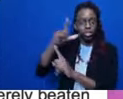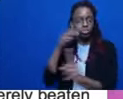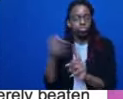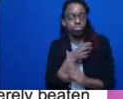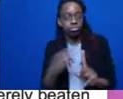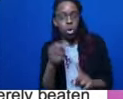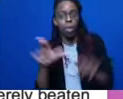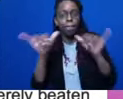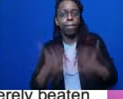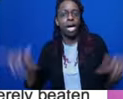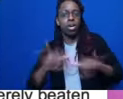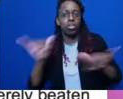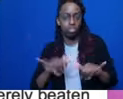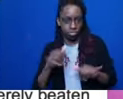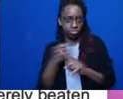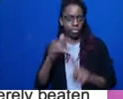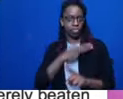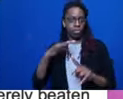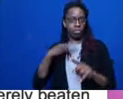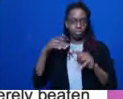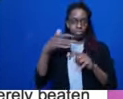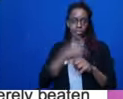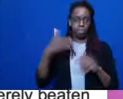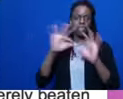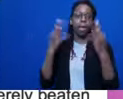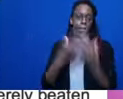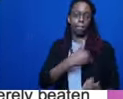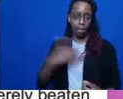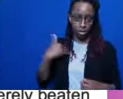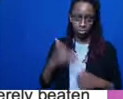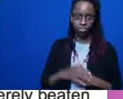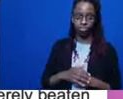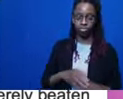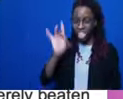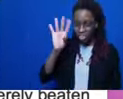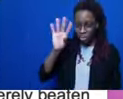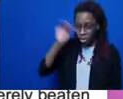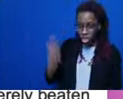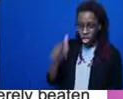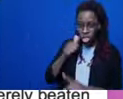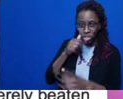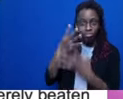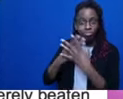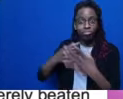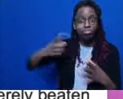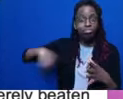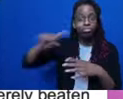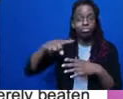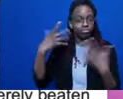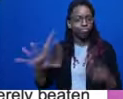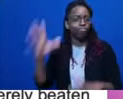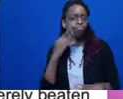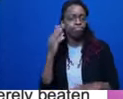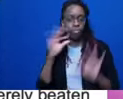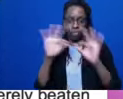of girls in juvenile detention have experienced family violence. Additionally, 31% experienced sexual